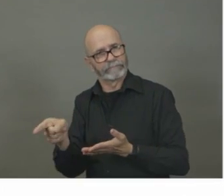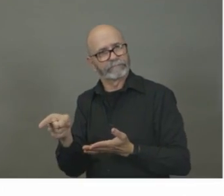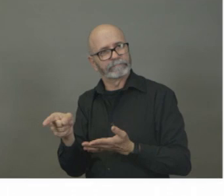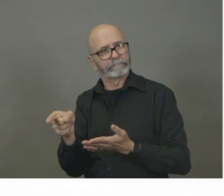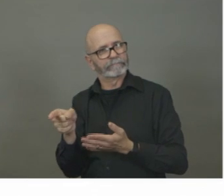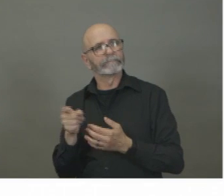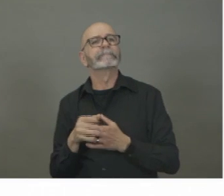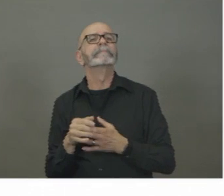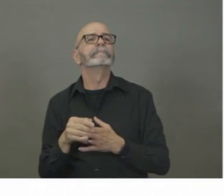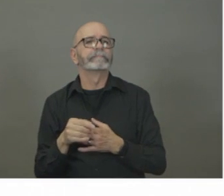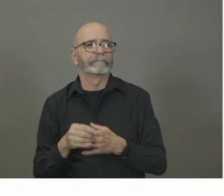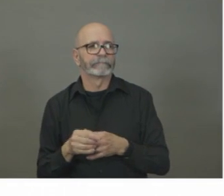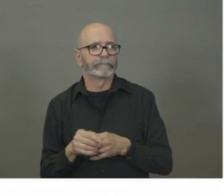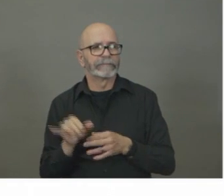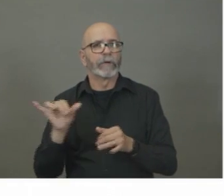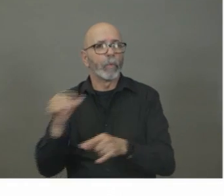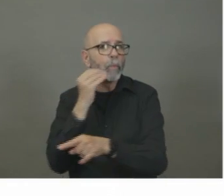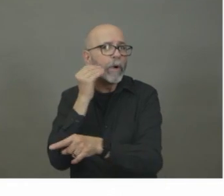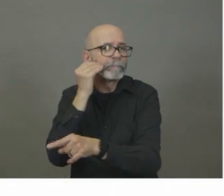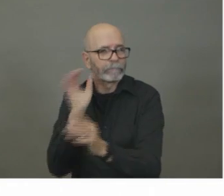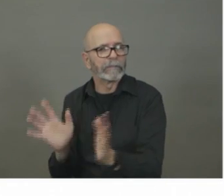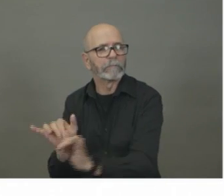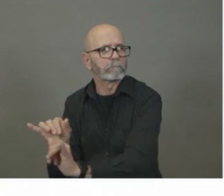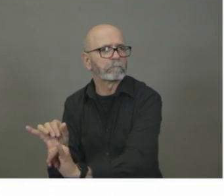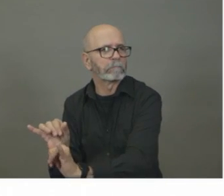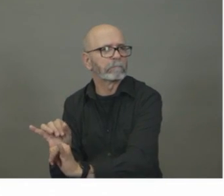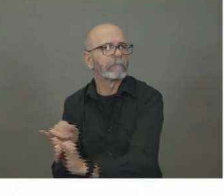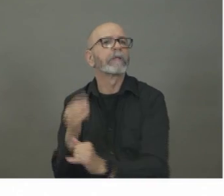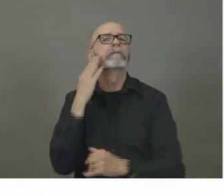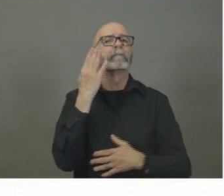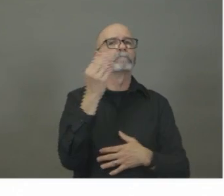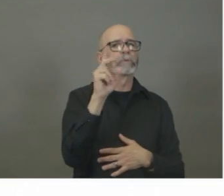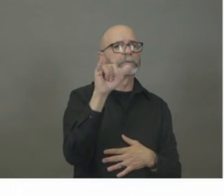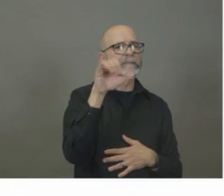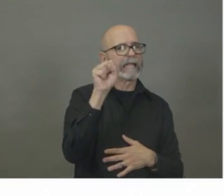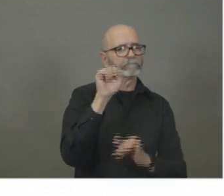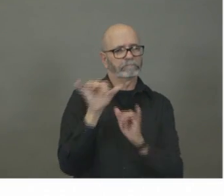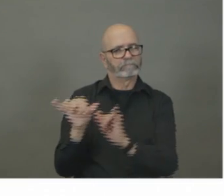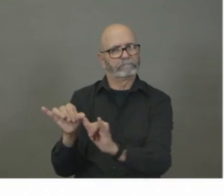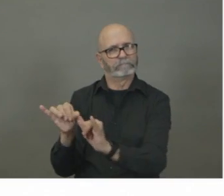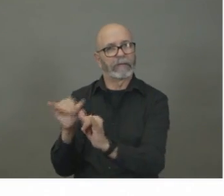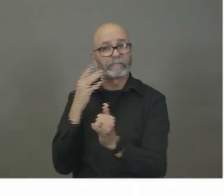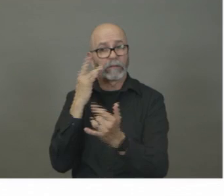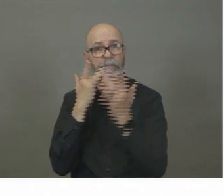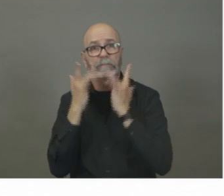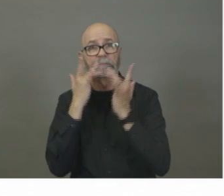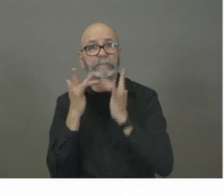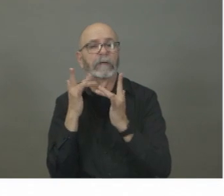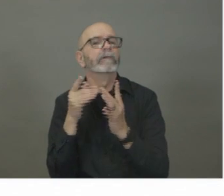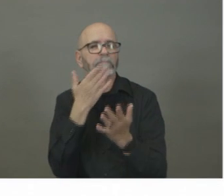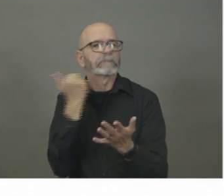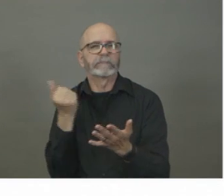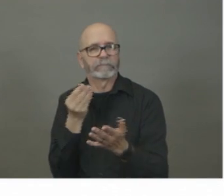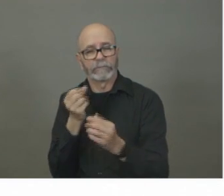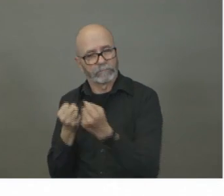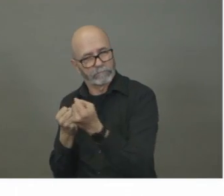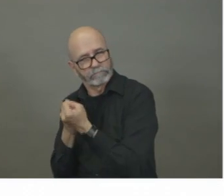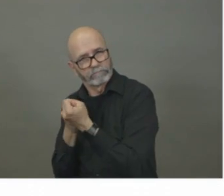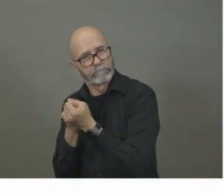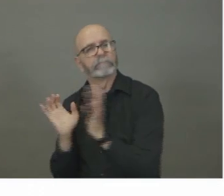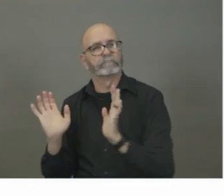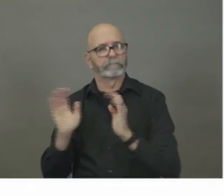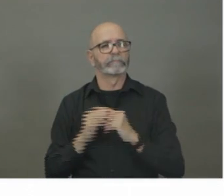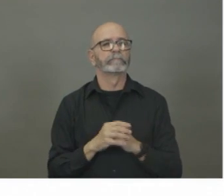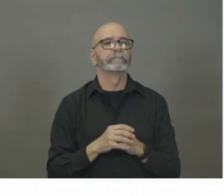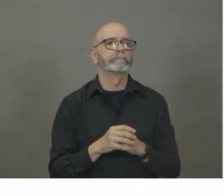that 14 days self-isolation. She's working now through that process. We're also